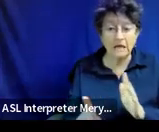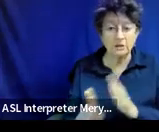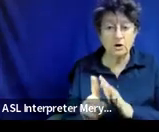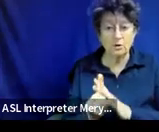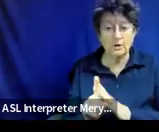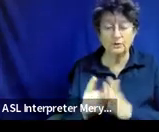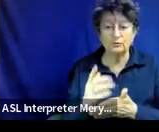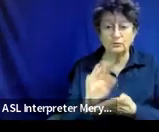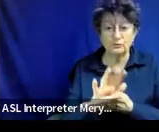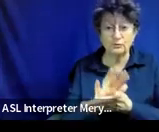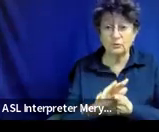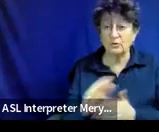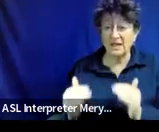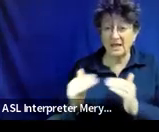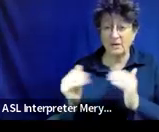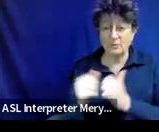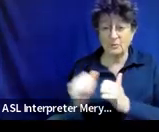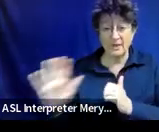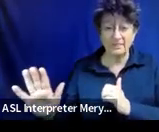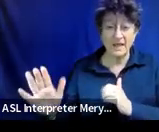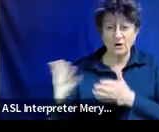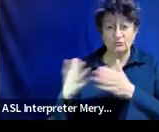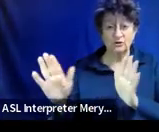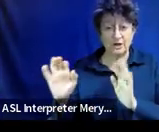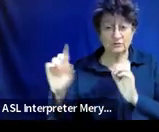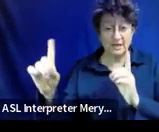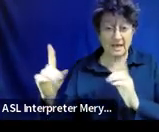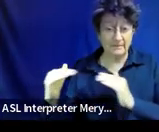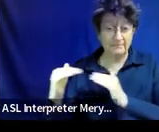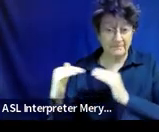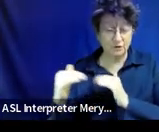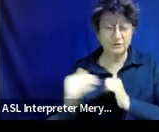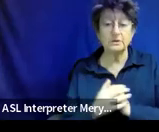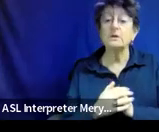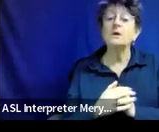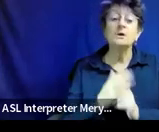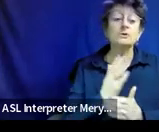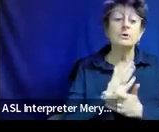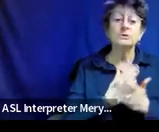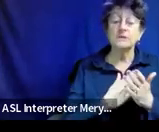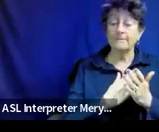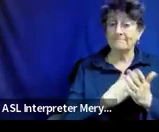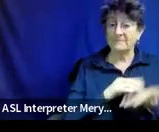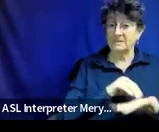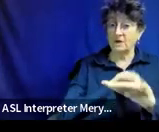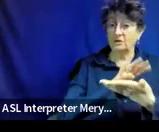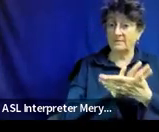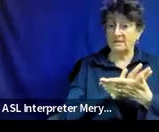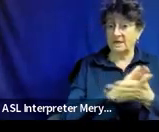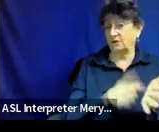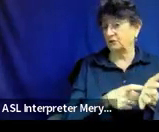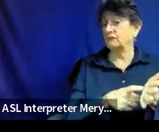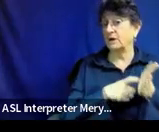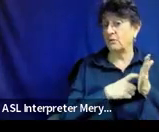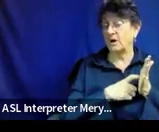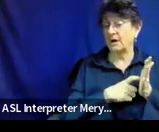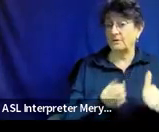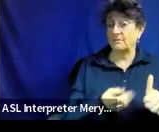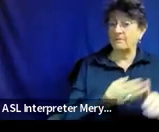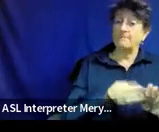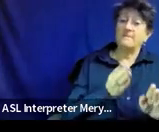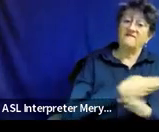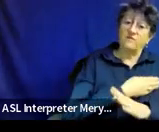there are certain requirements needed for documentation for abbreviated day. And this link will take you to our recording